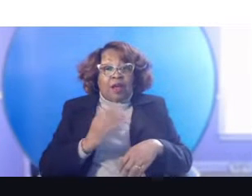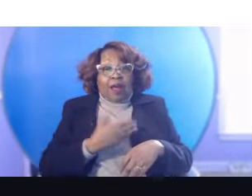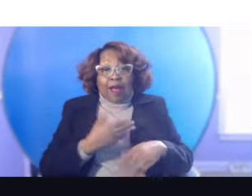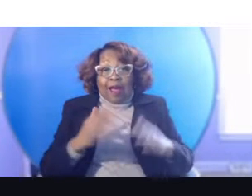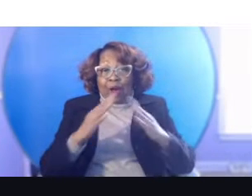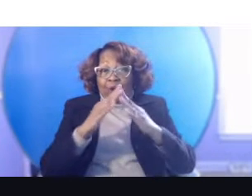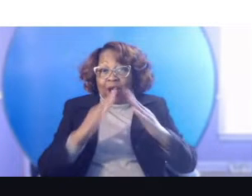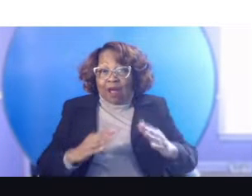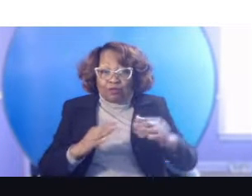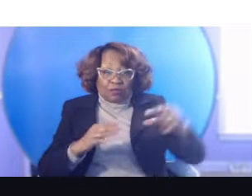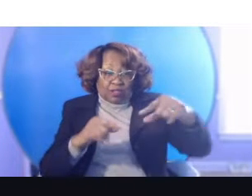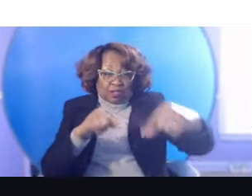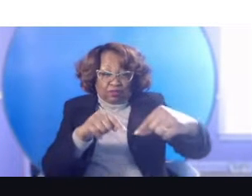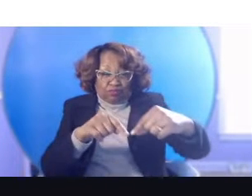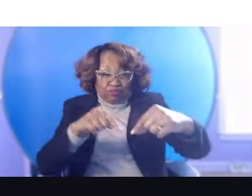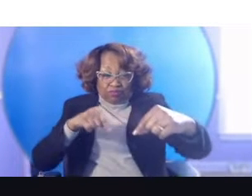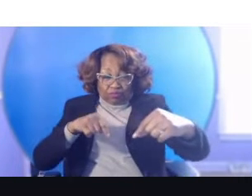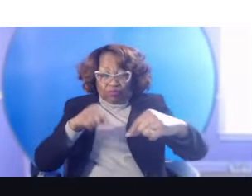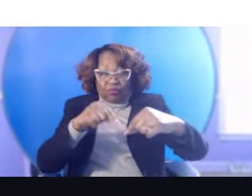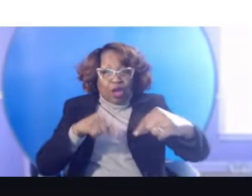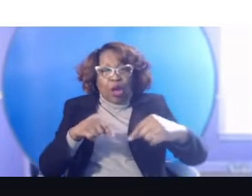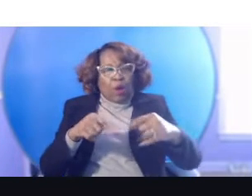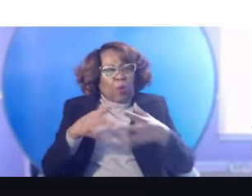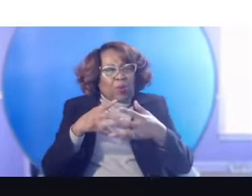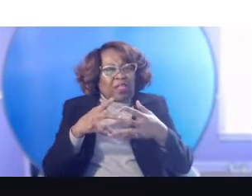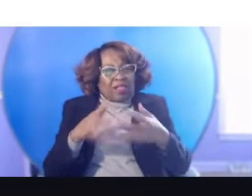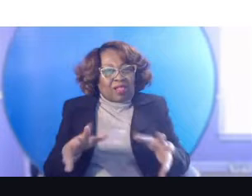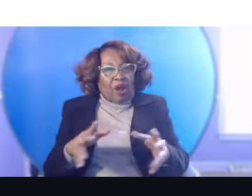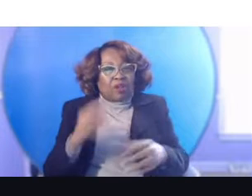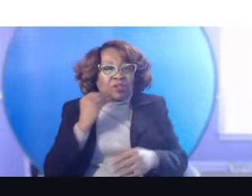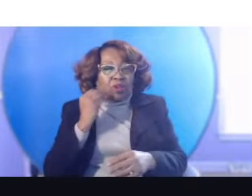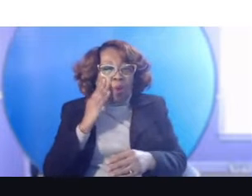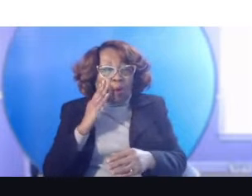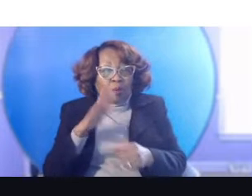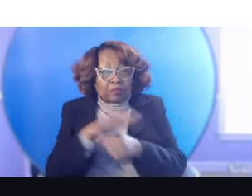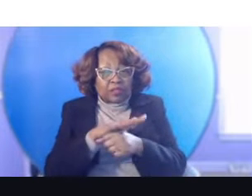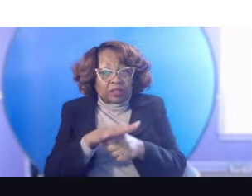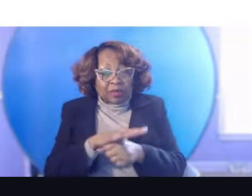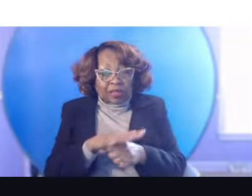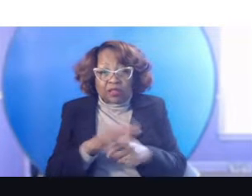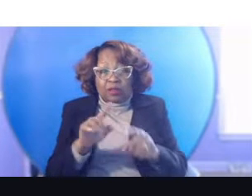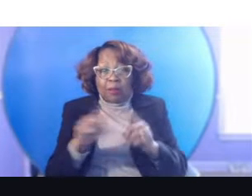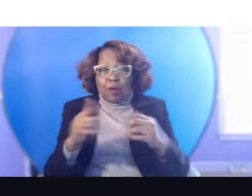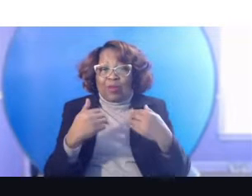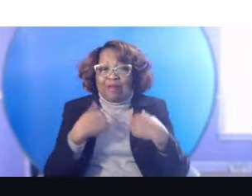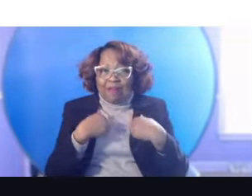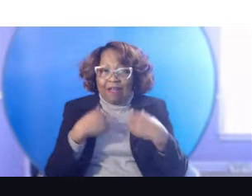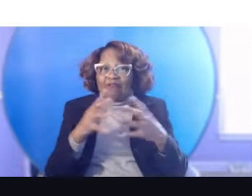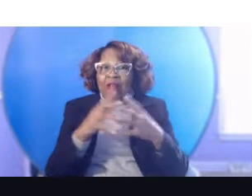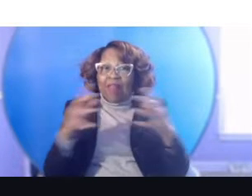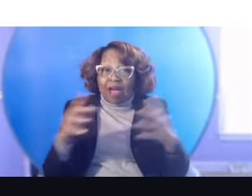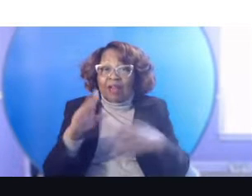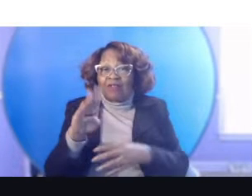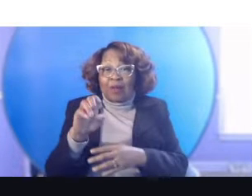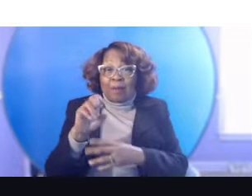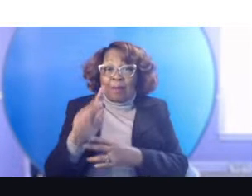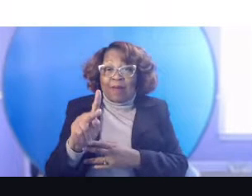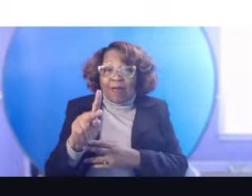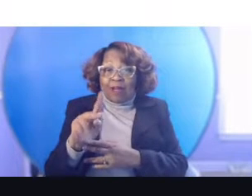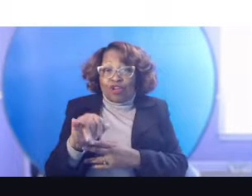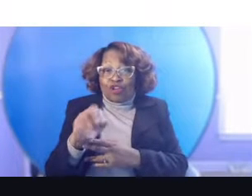did. Uh, so we lost home space, but we, we had a bunch of backyard space and